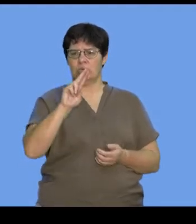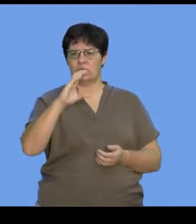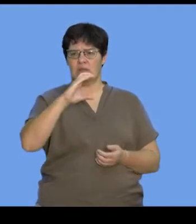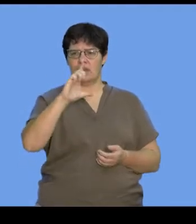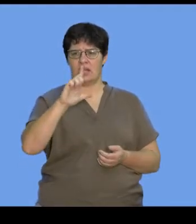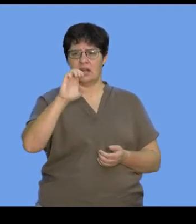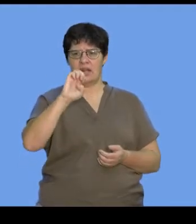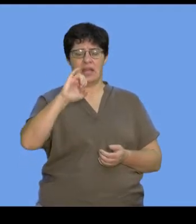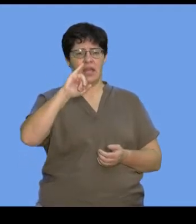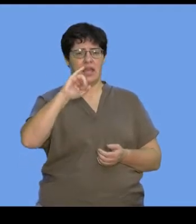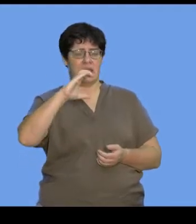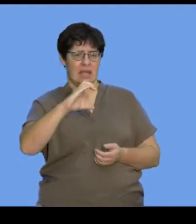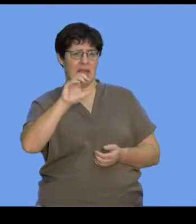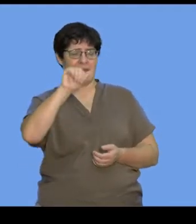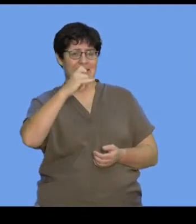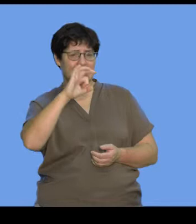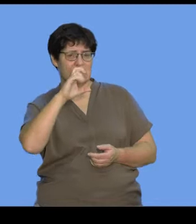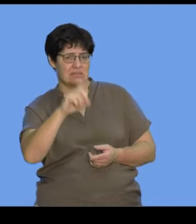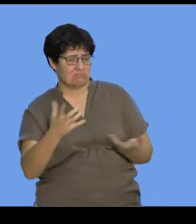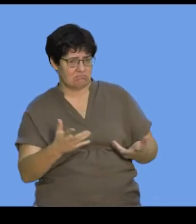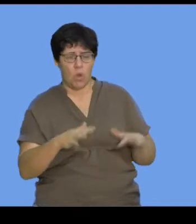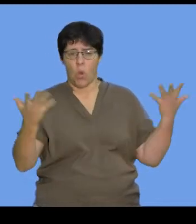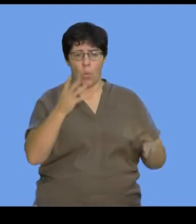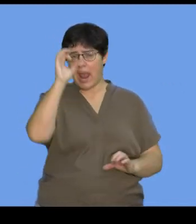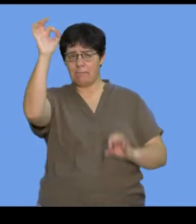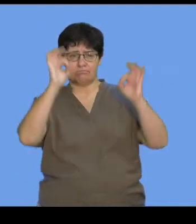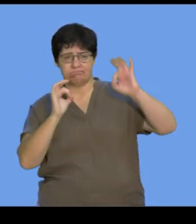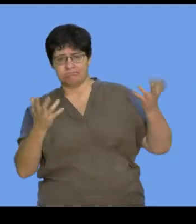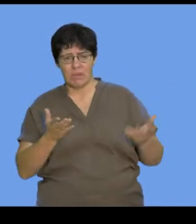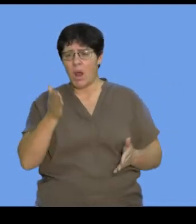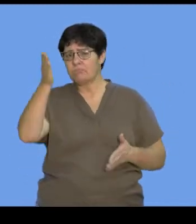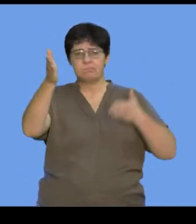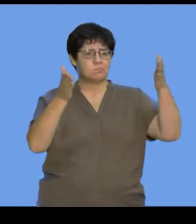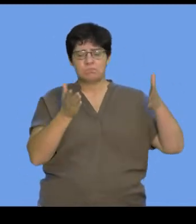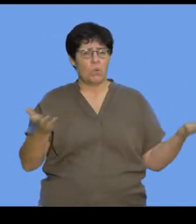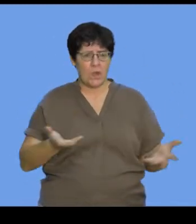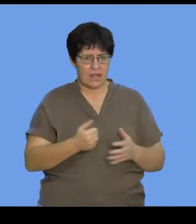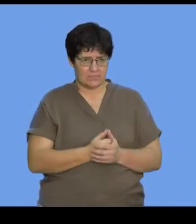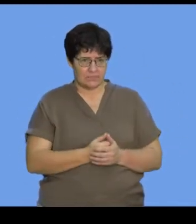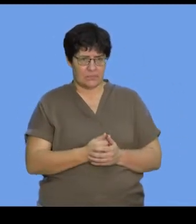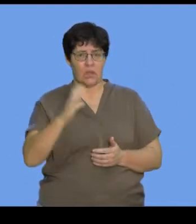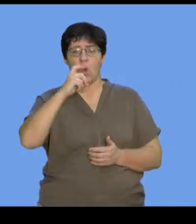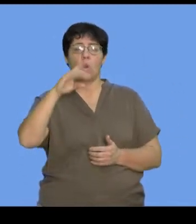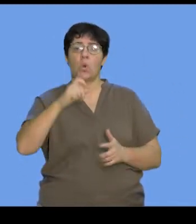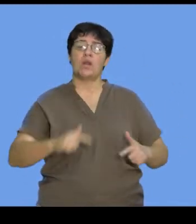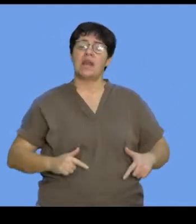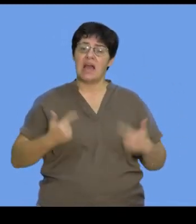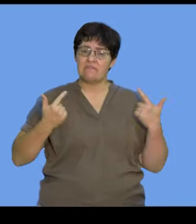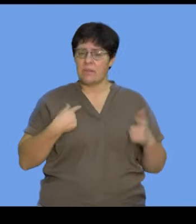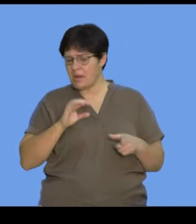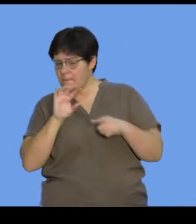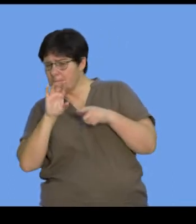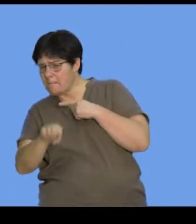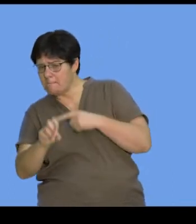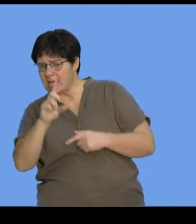location of these nucleic acids. Very important to understanding the code of life is the discovery of DNA and